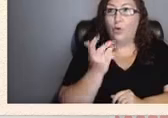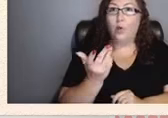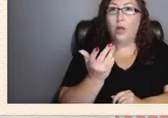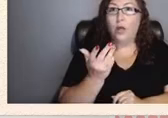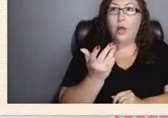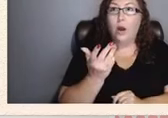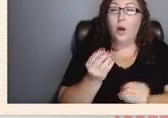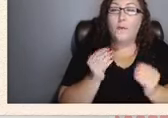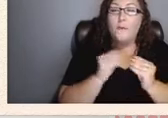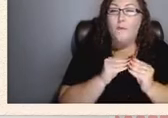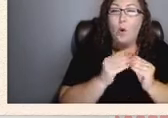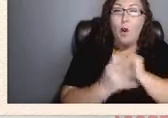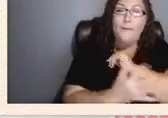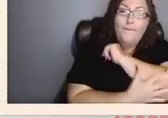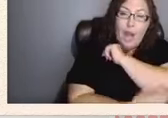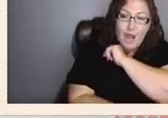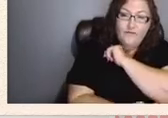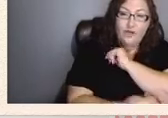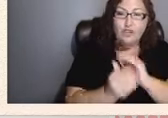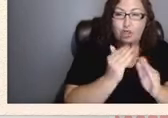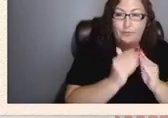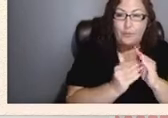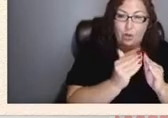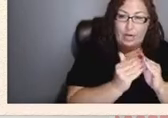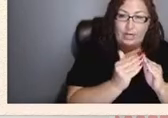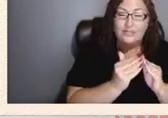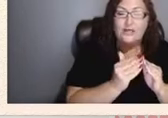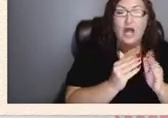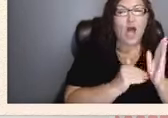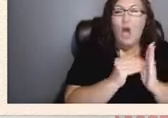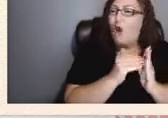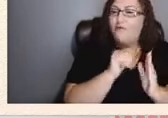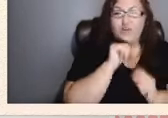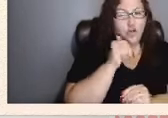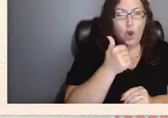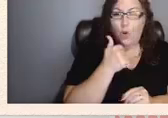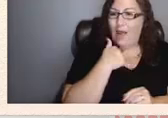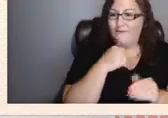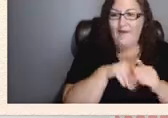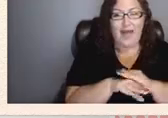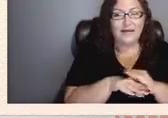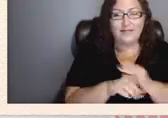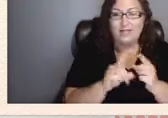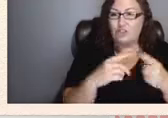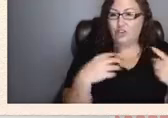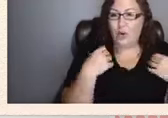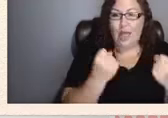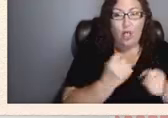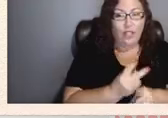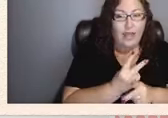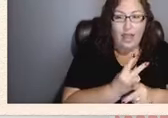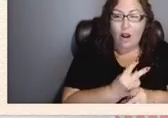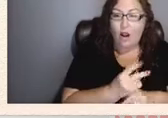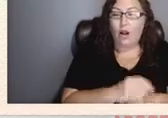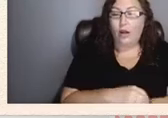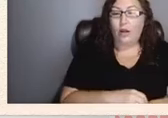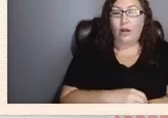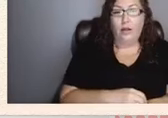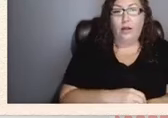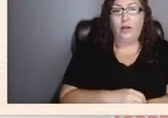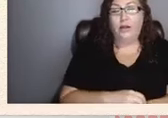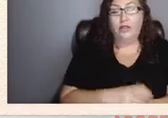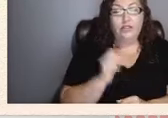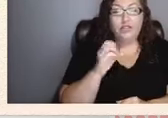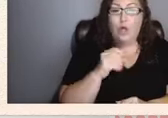impoverished communities often don't even have access to health care therefore they're